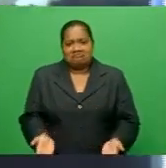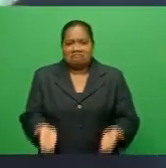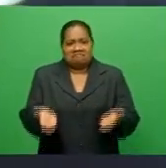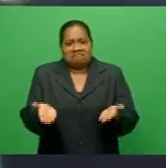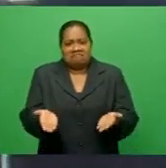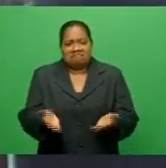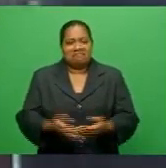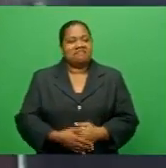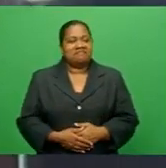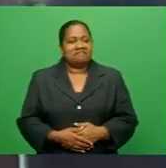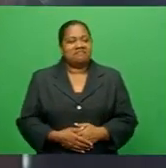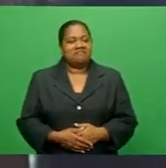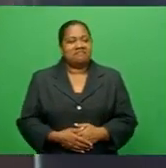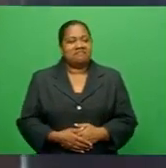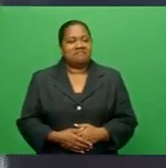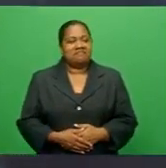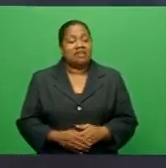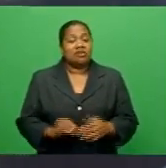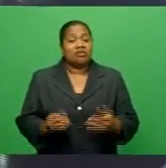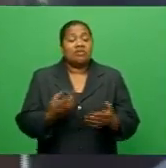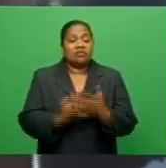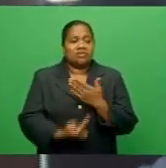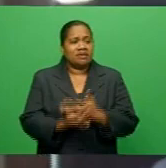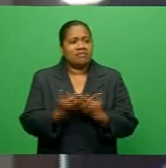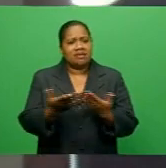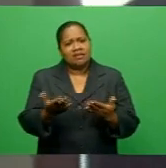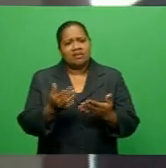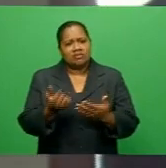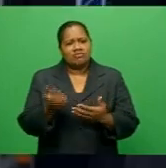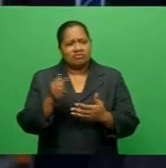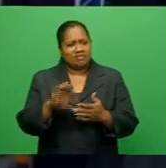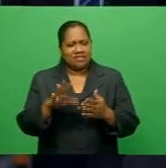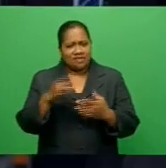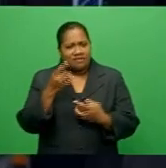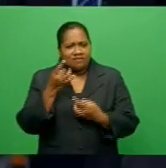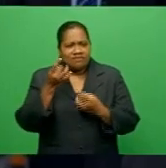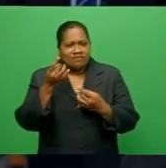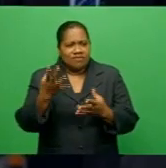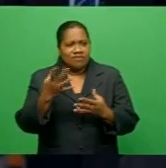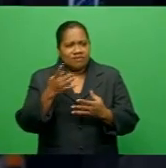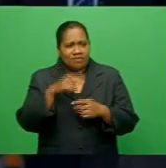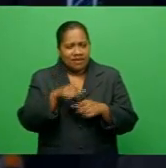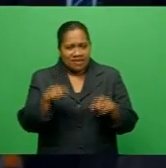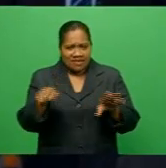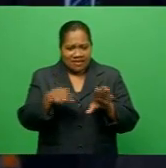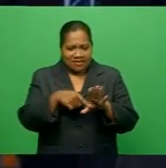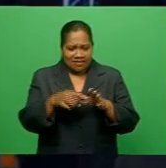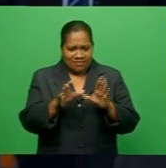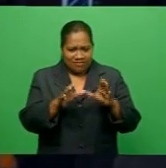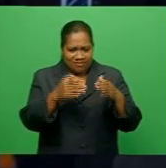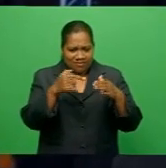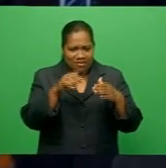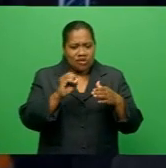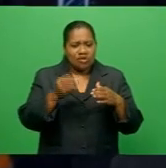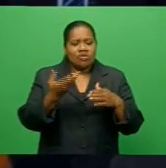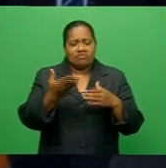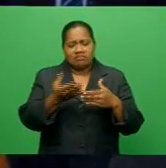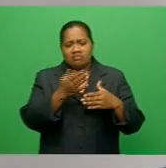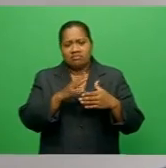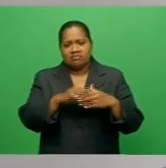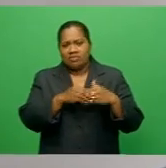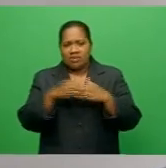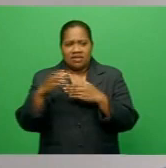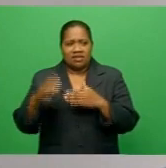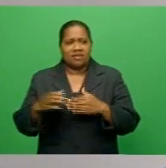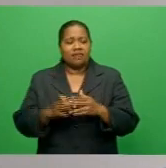FBC News was also reliably informed by sources within the party that while Nga Voka is set to take over as party leader, lawyer